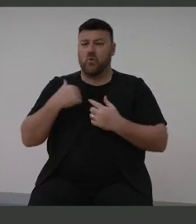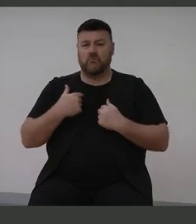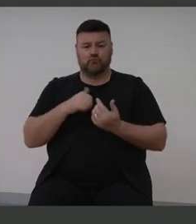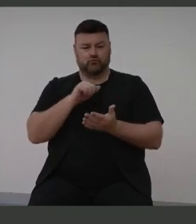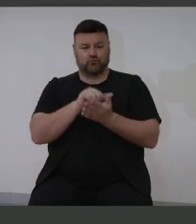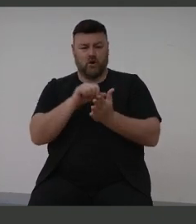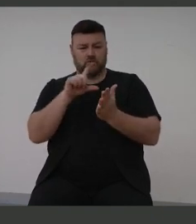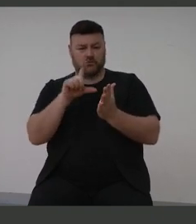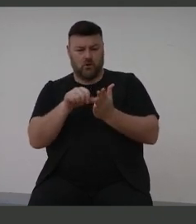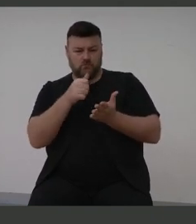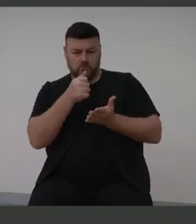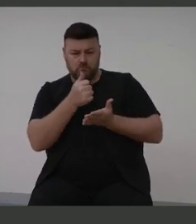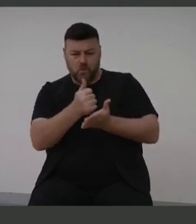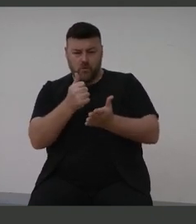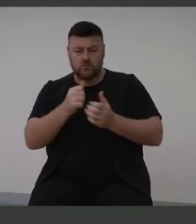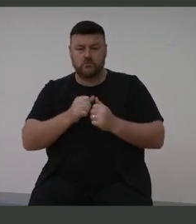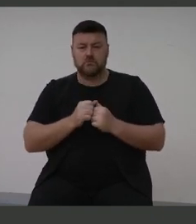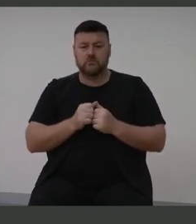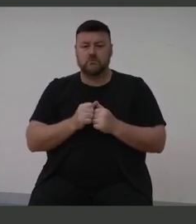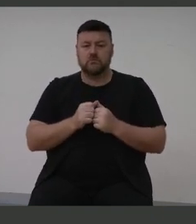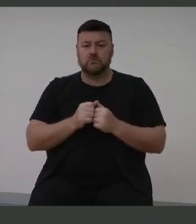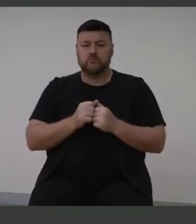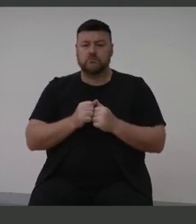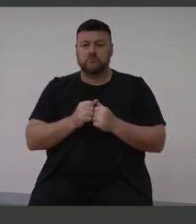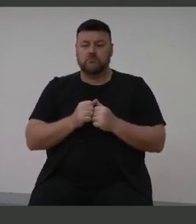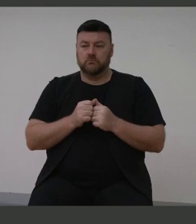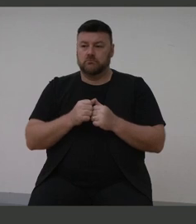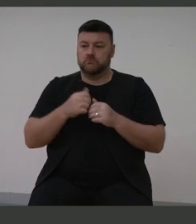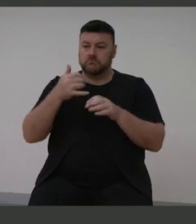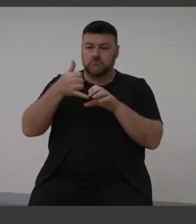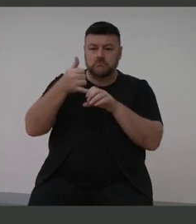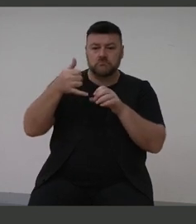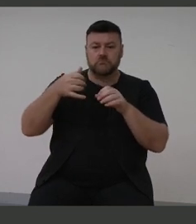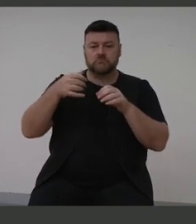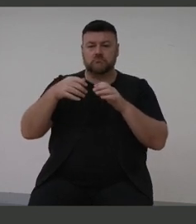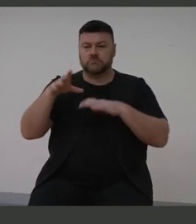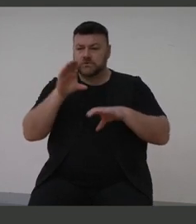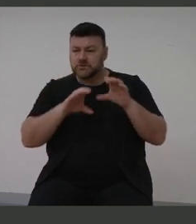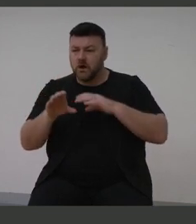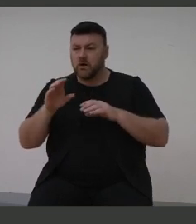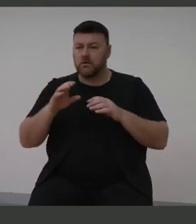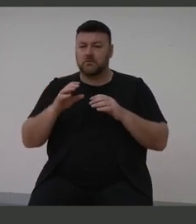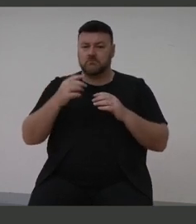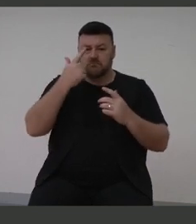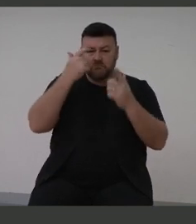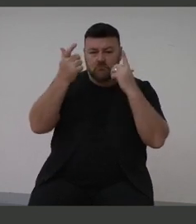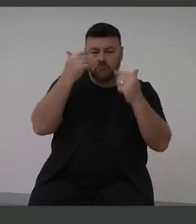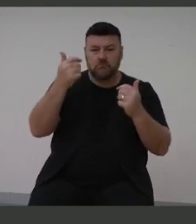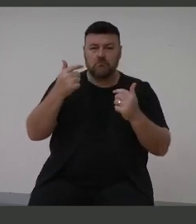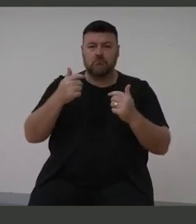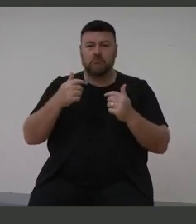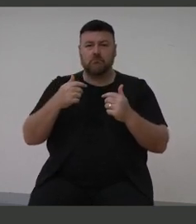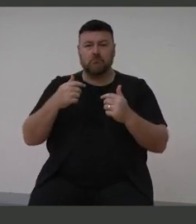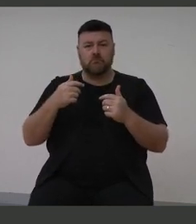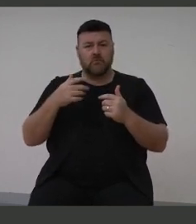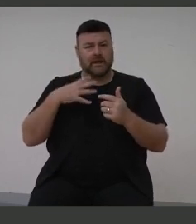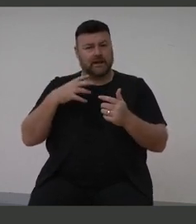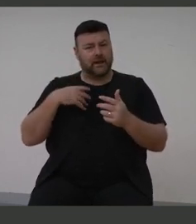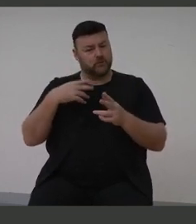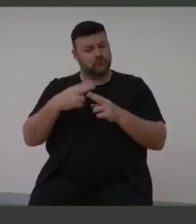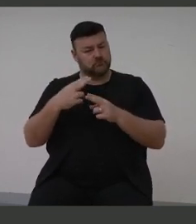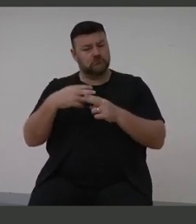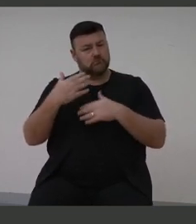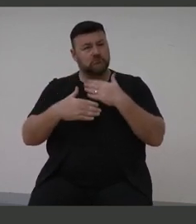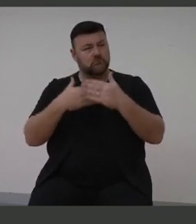procedures and medical science, which seeks to help those who have a